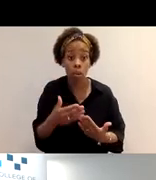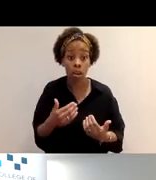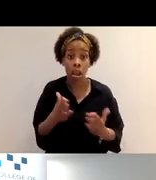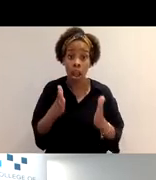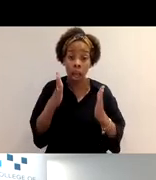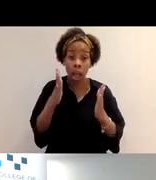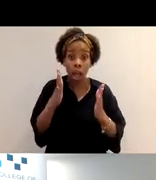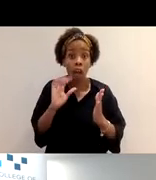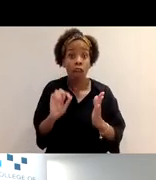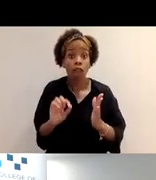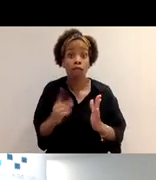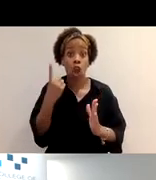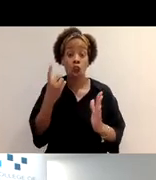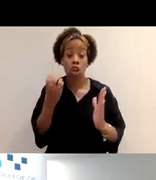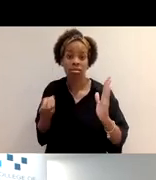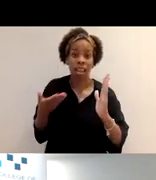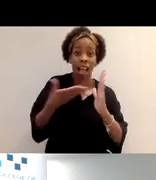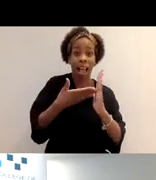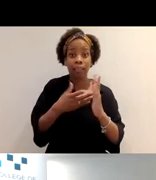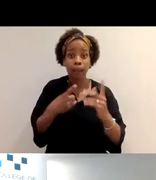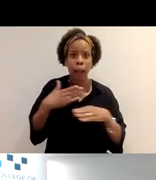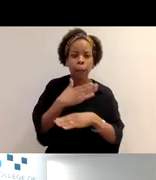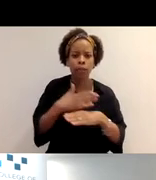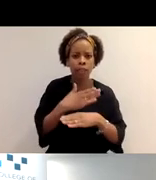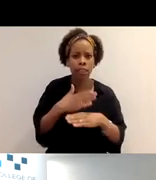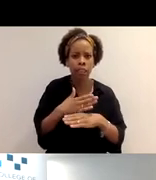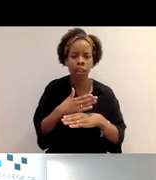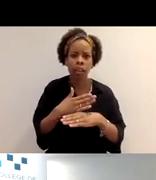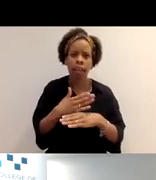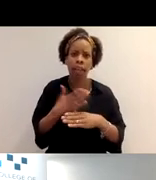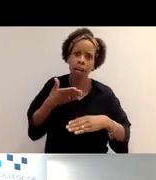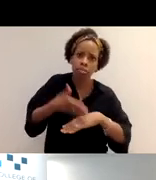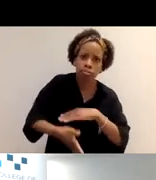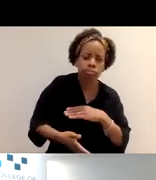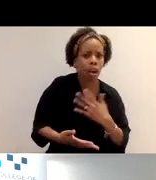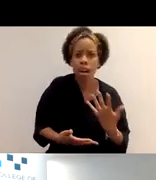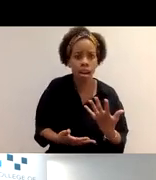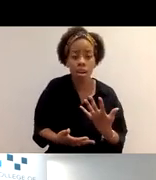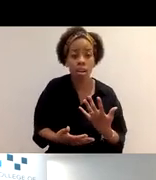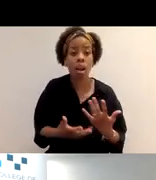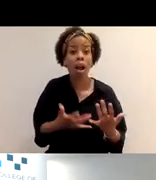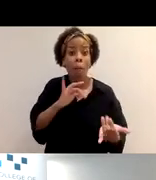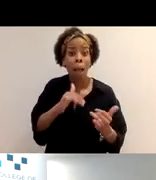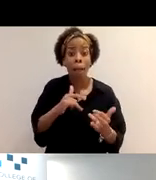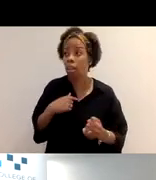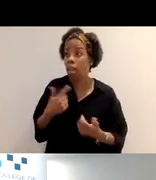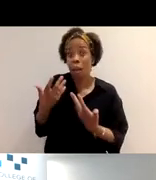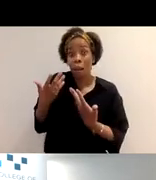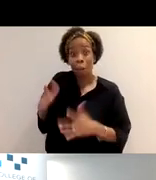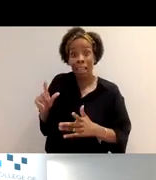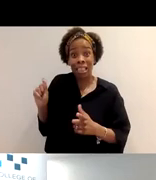you first add the activity. So I understand sometimes you might do some CPD and not really have time to